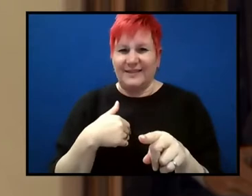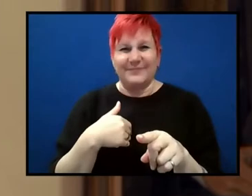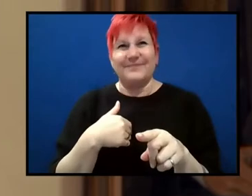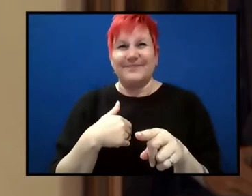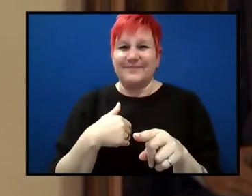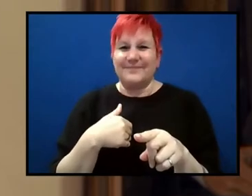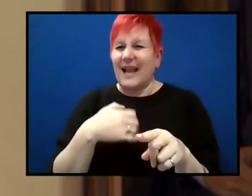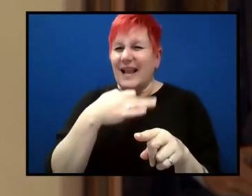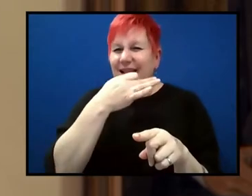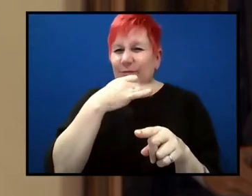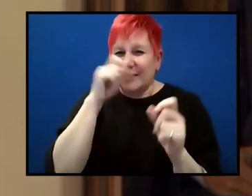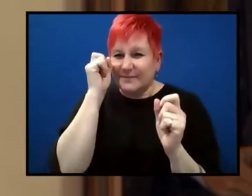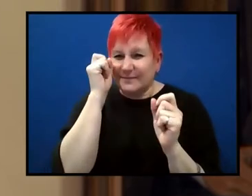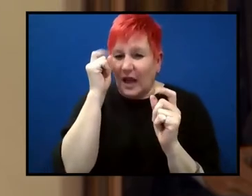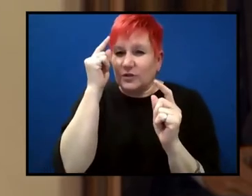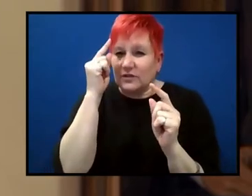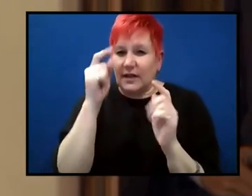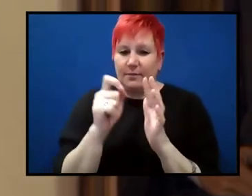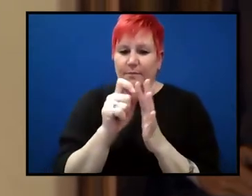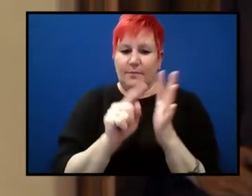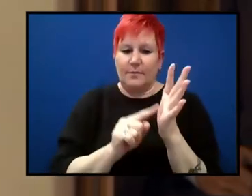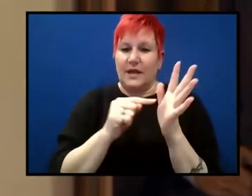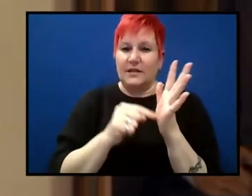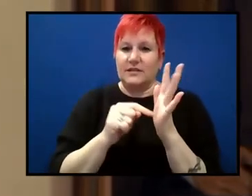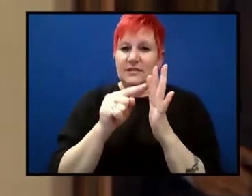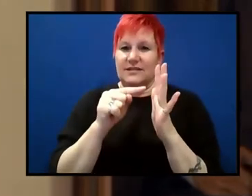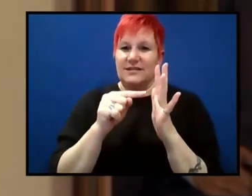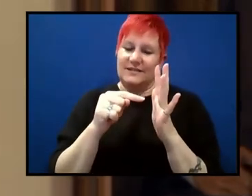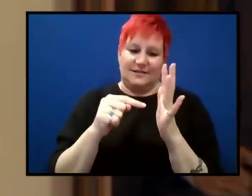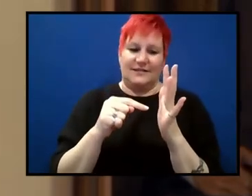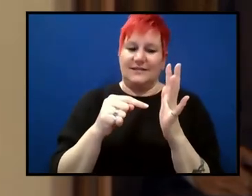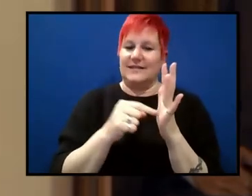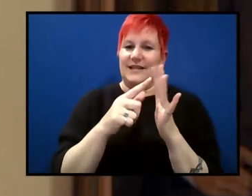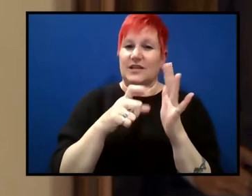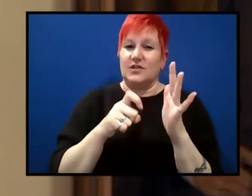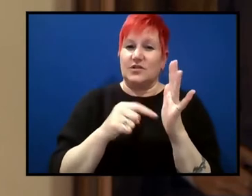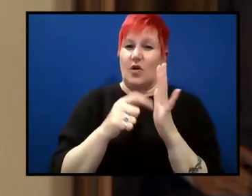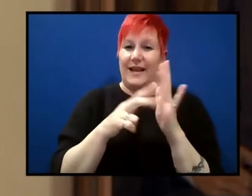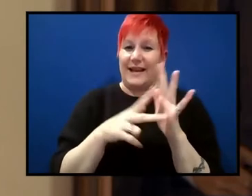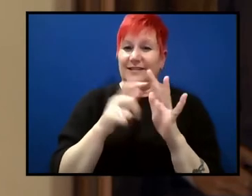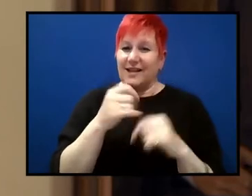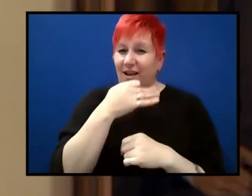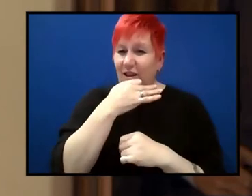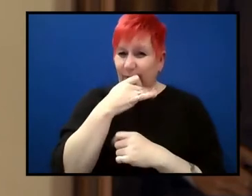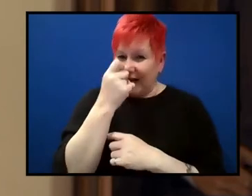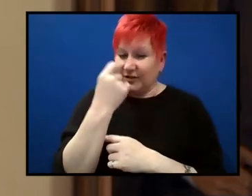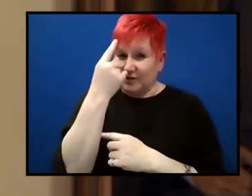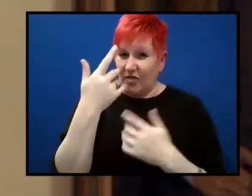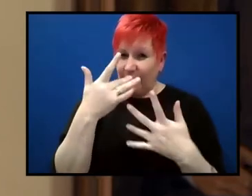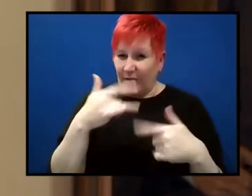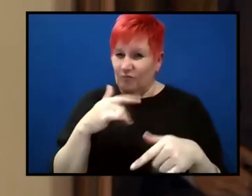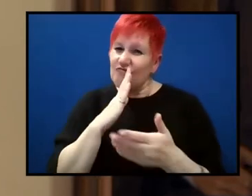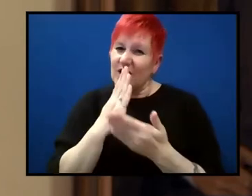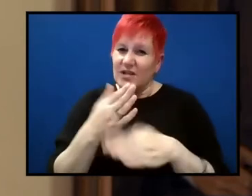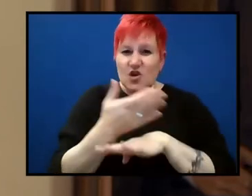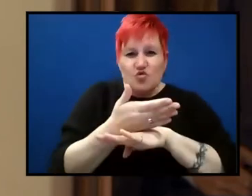aware of plate tectonics and knew nothing about geosync lines, which we, so, um, it was all new to me. So I didn't